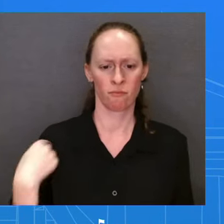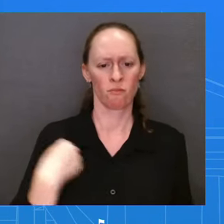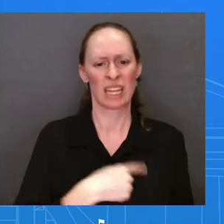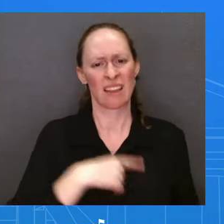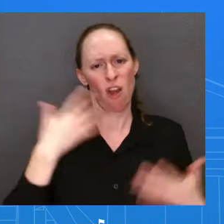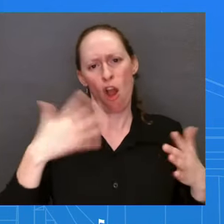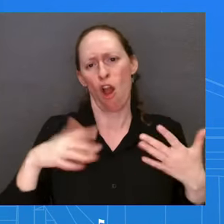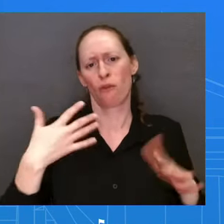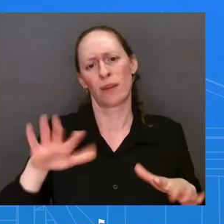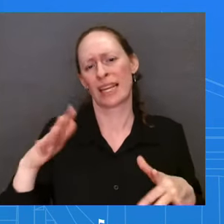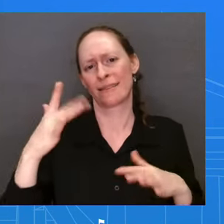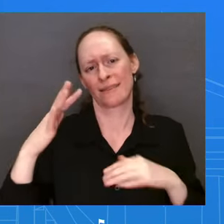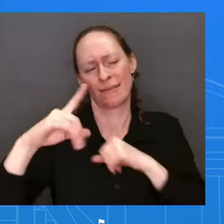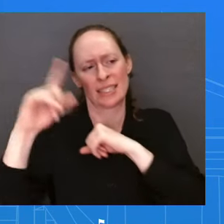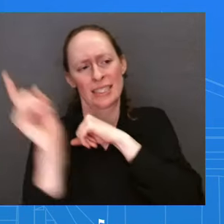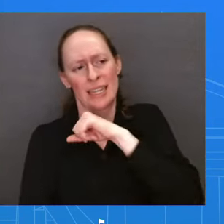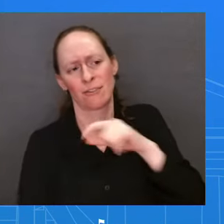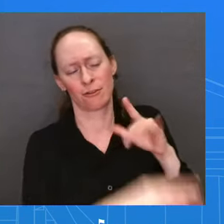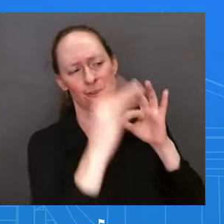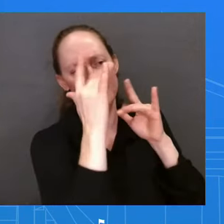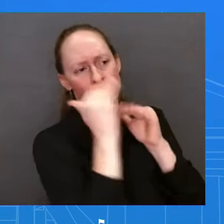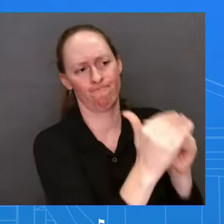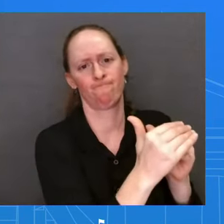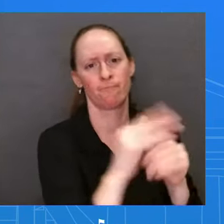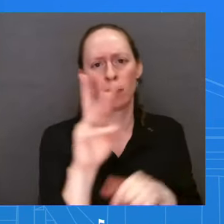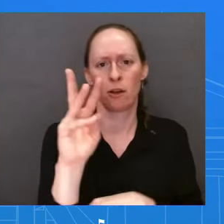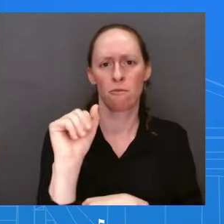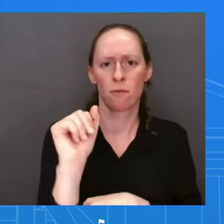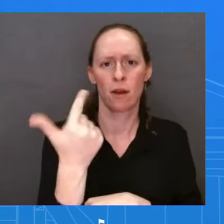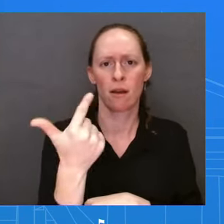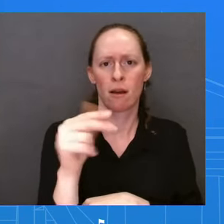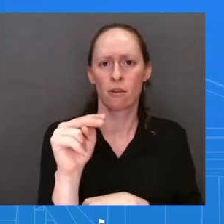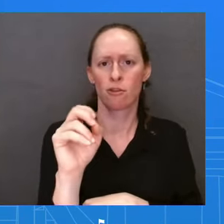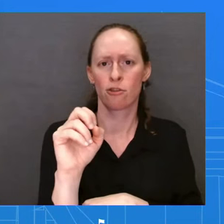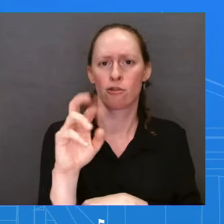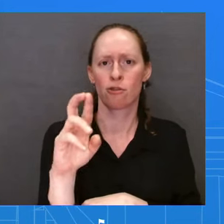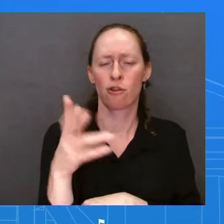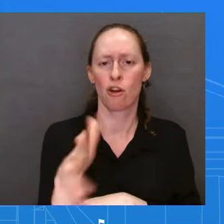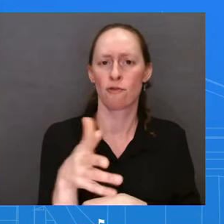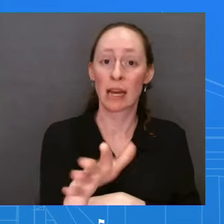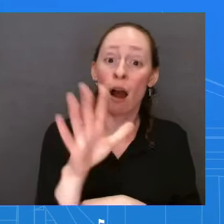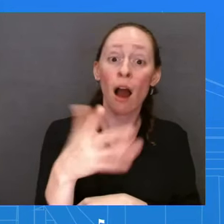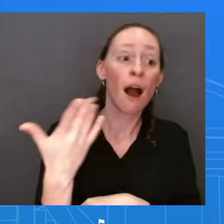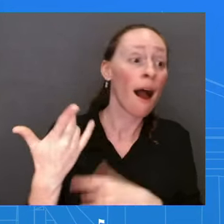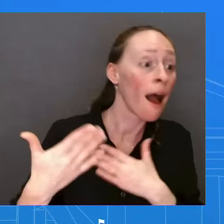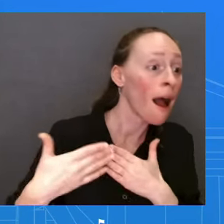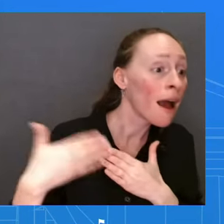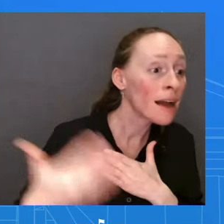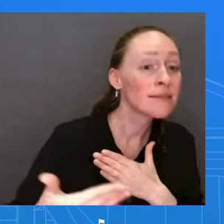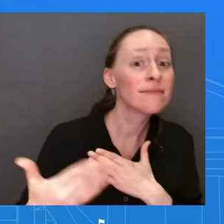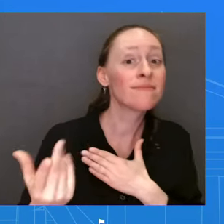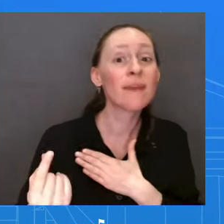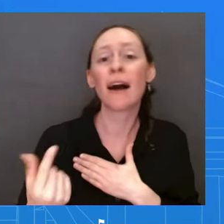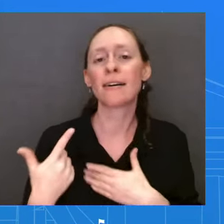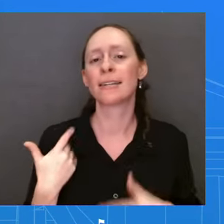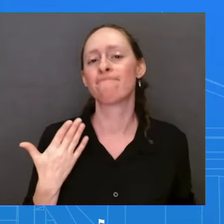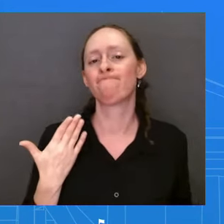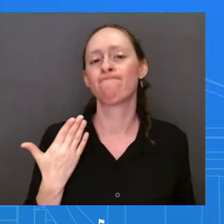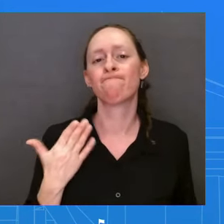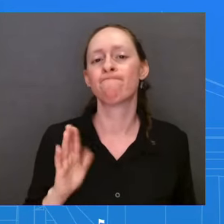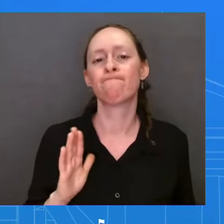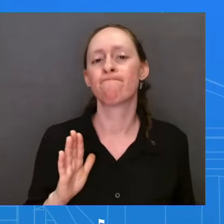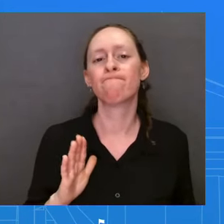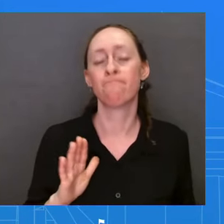or even speculate on what the future might hold. As you know, we are continuing to monitor this situation closely